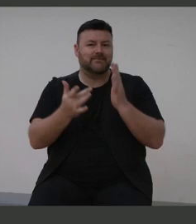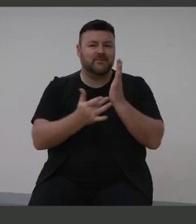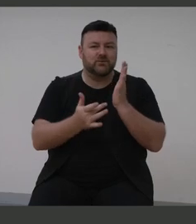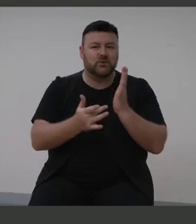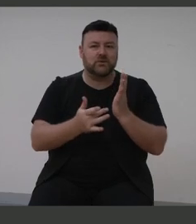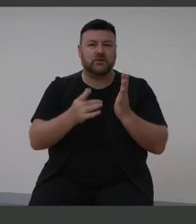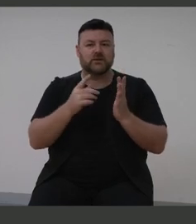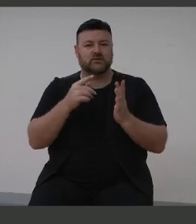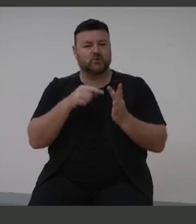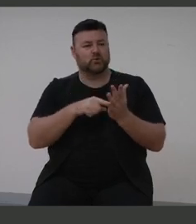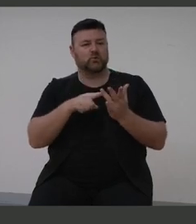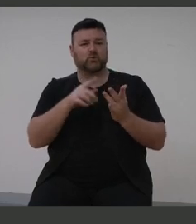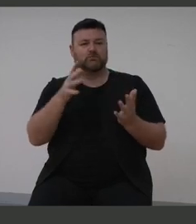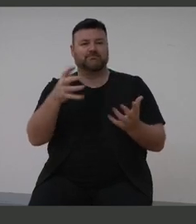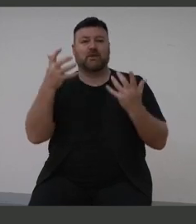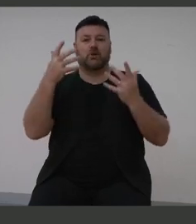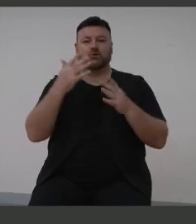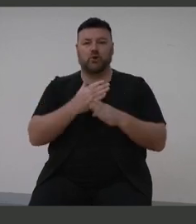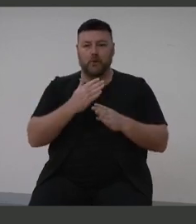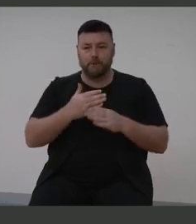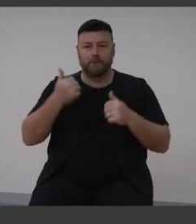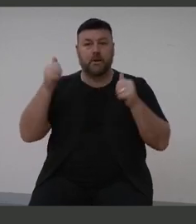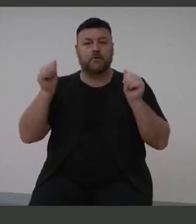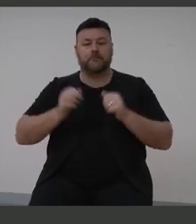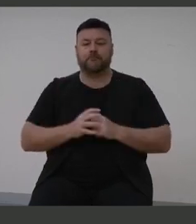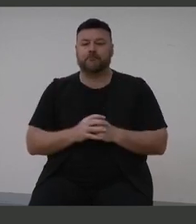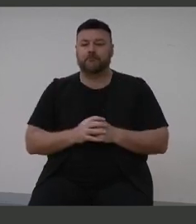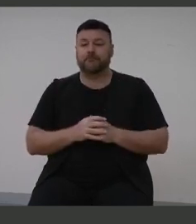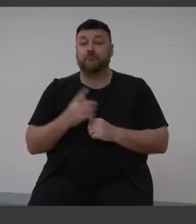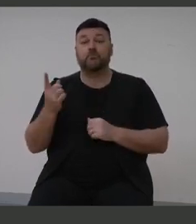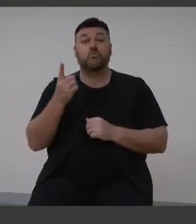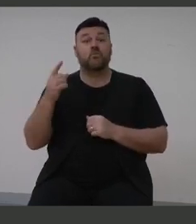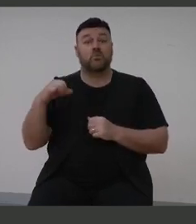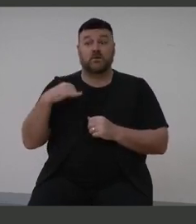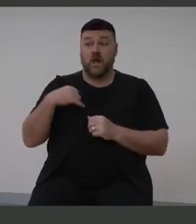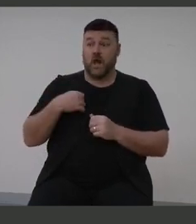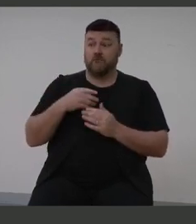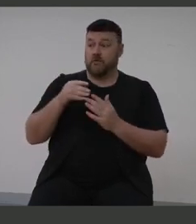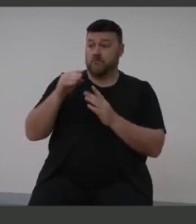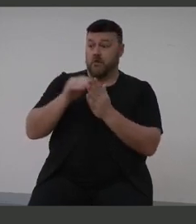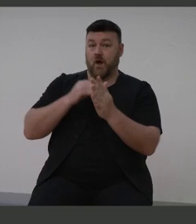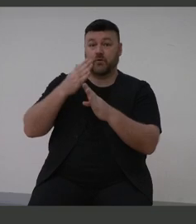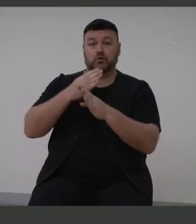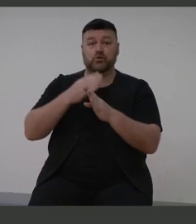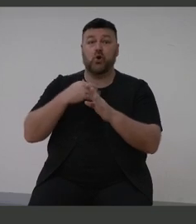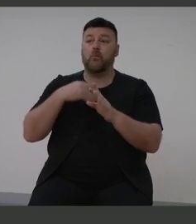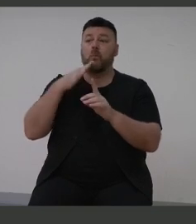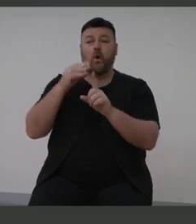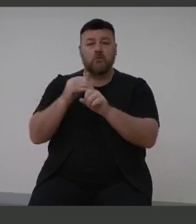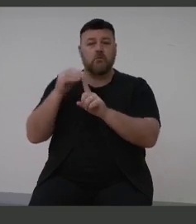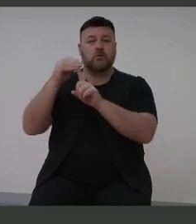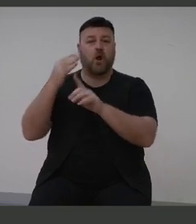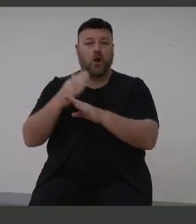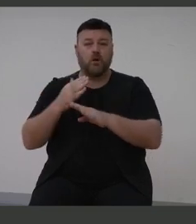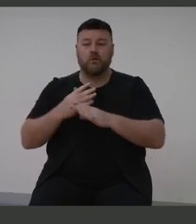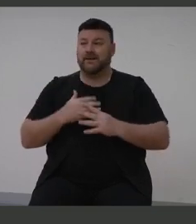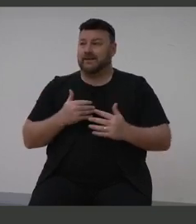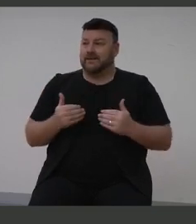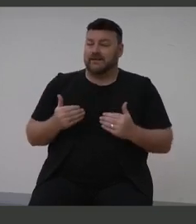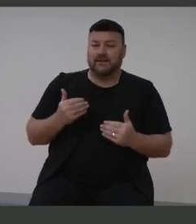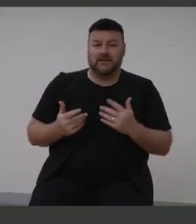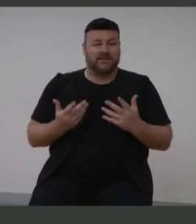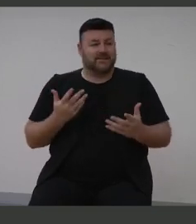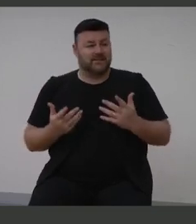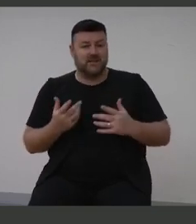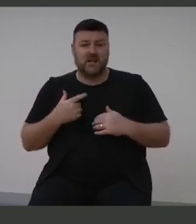keep a job. A worker is applying for a new job or promotion constantly agonising over